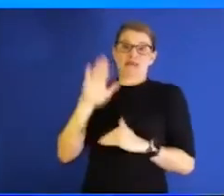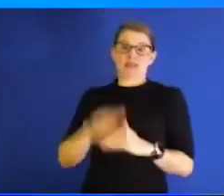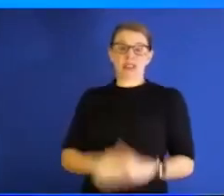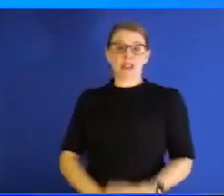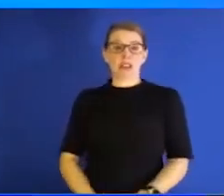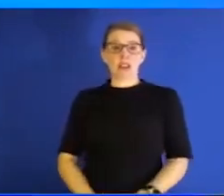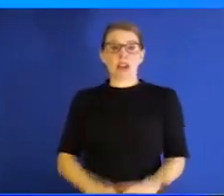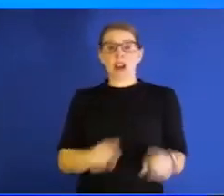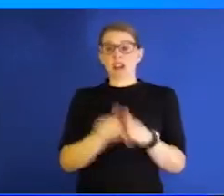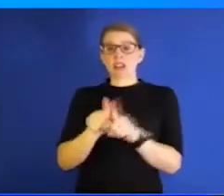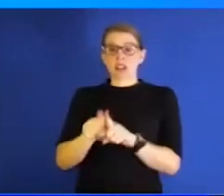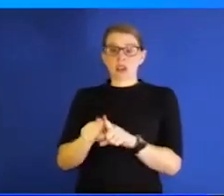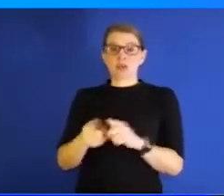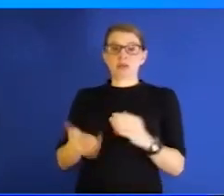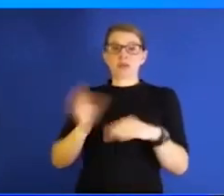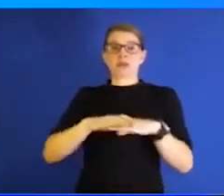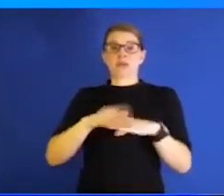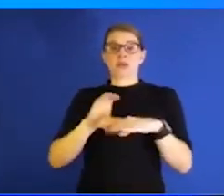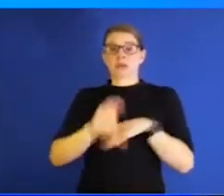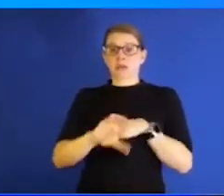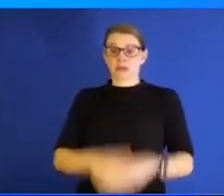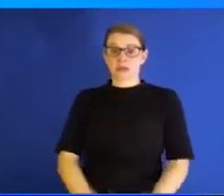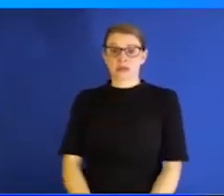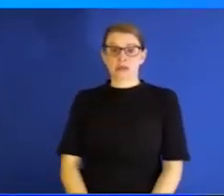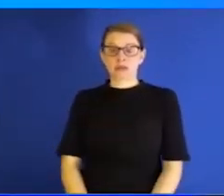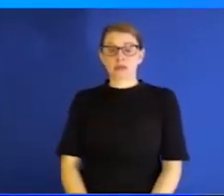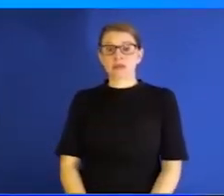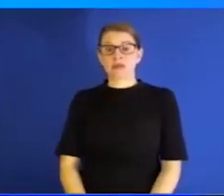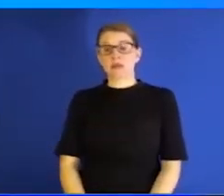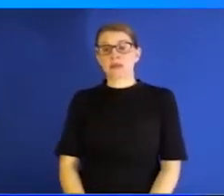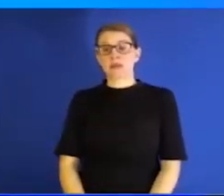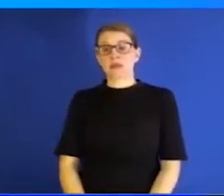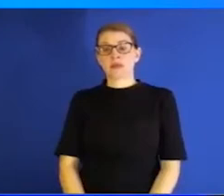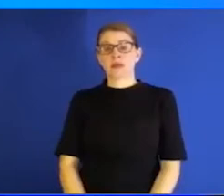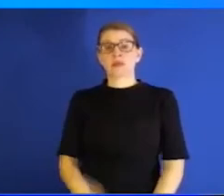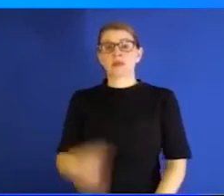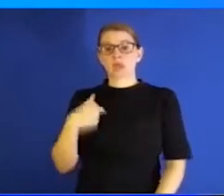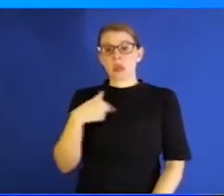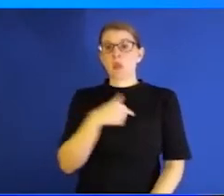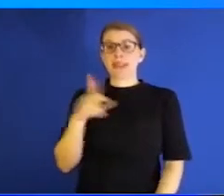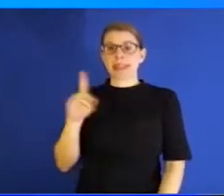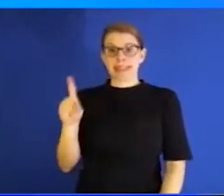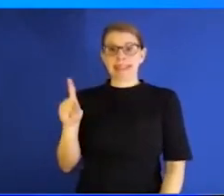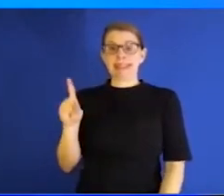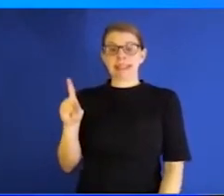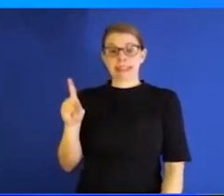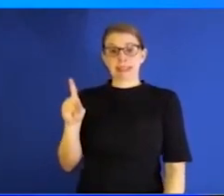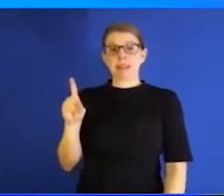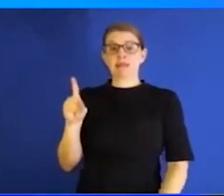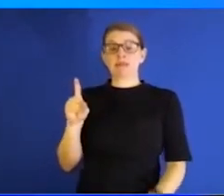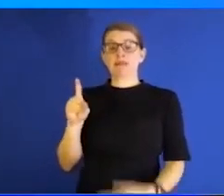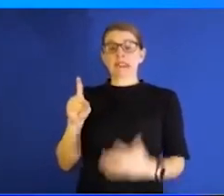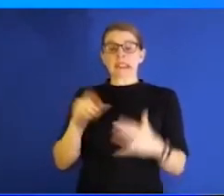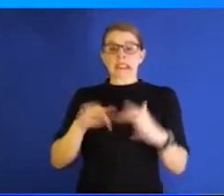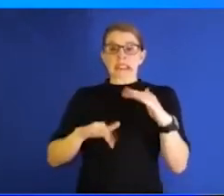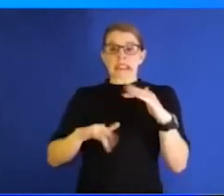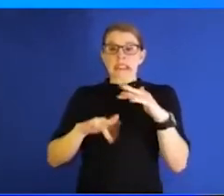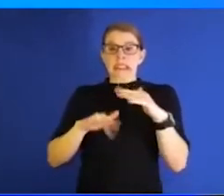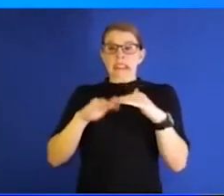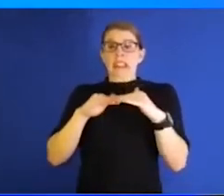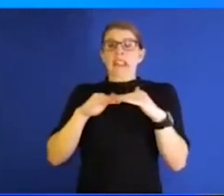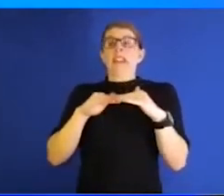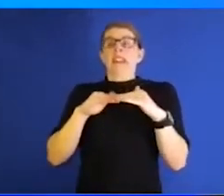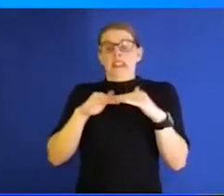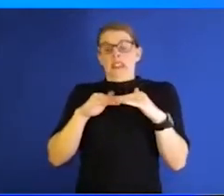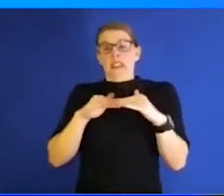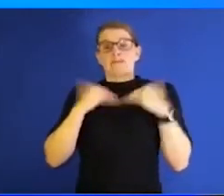is out ill. Yes. And so we did reach a point where we were really